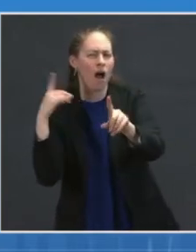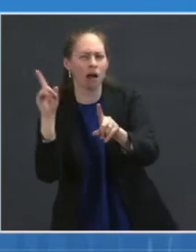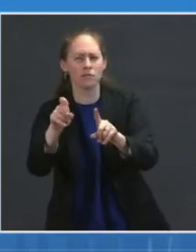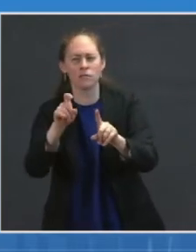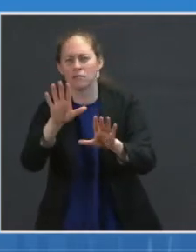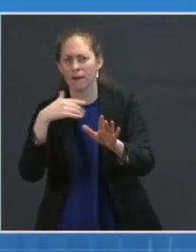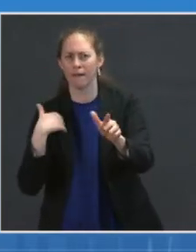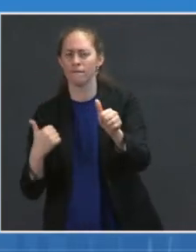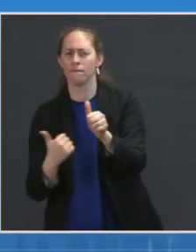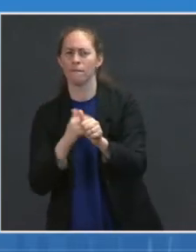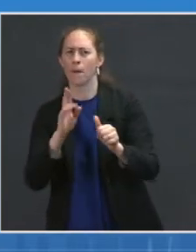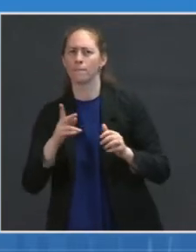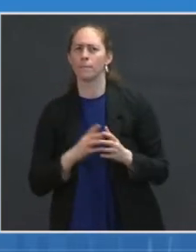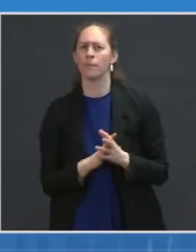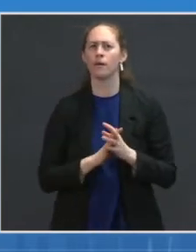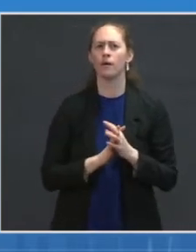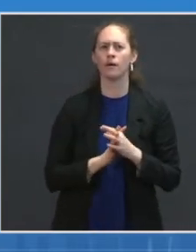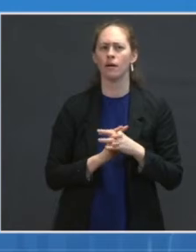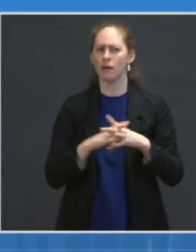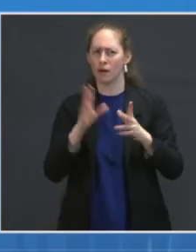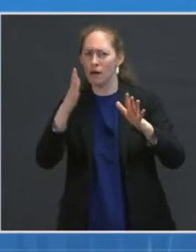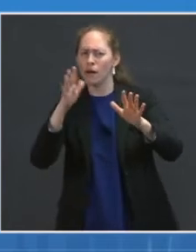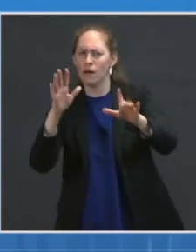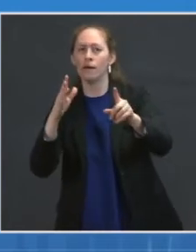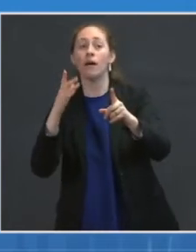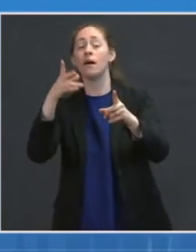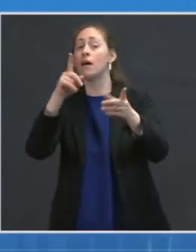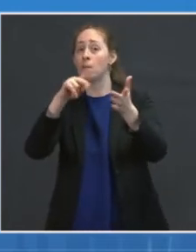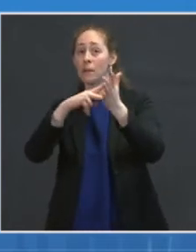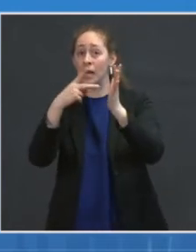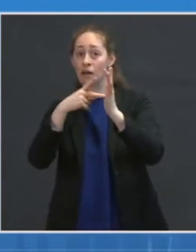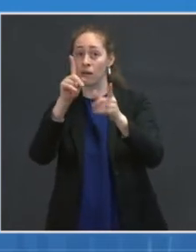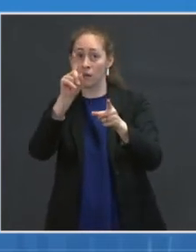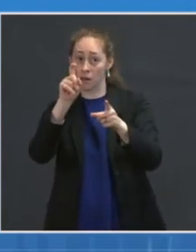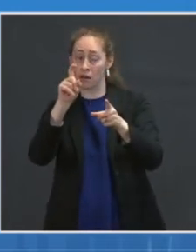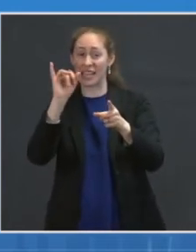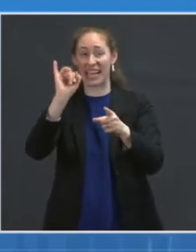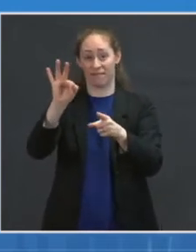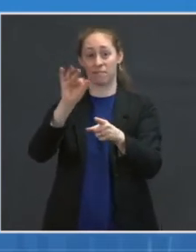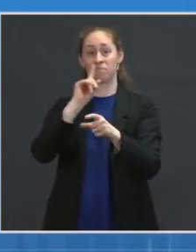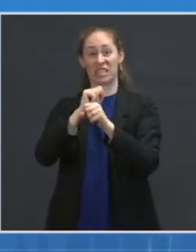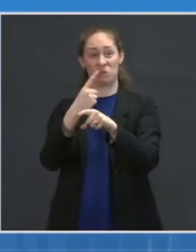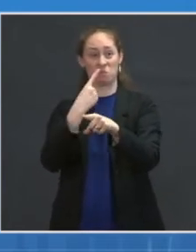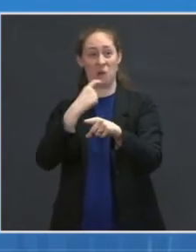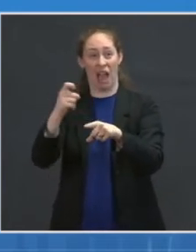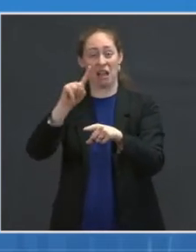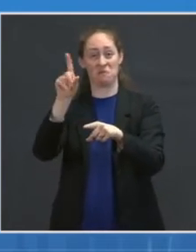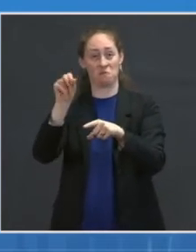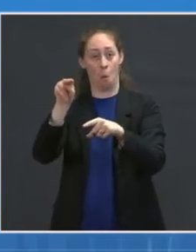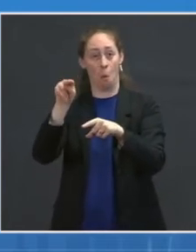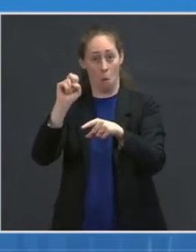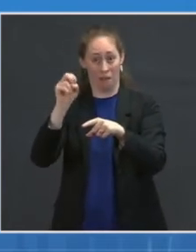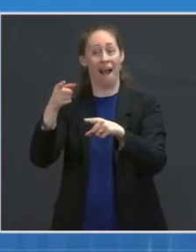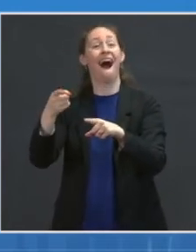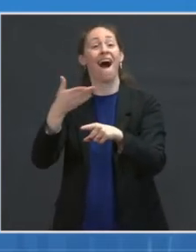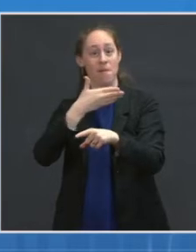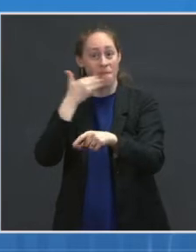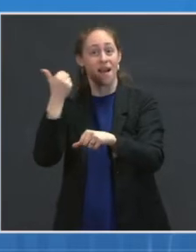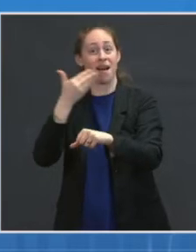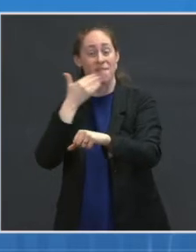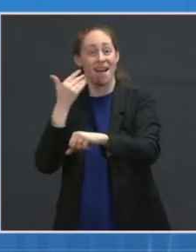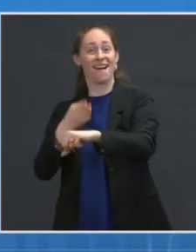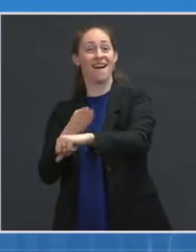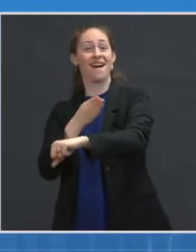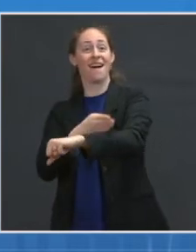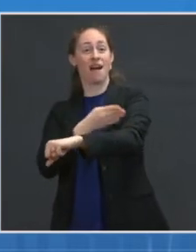Walensky, is it possible if you are in the red zone, even if things are improving, is it possible to open schools